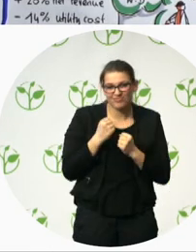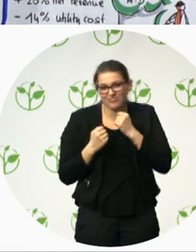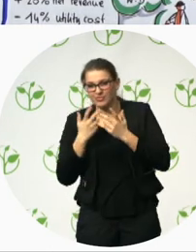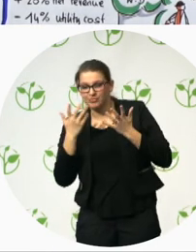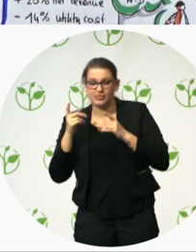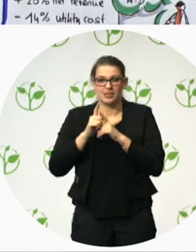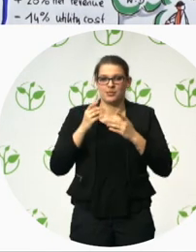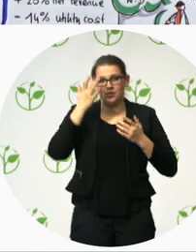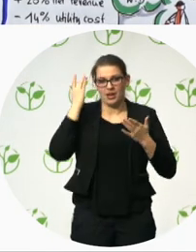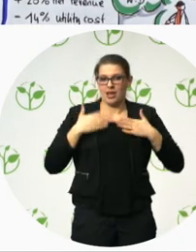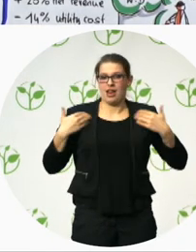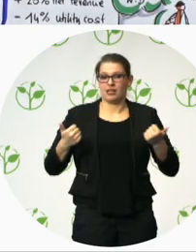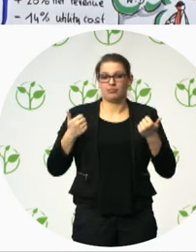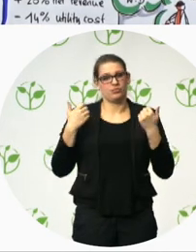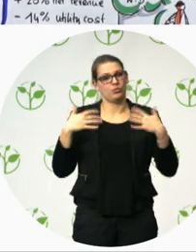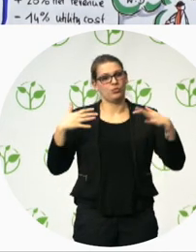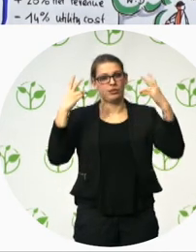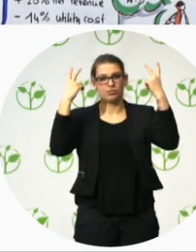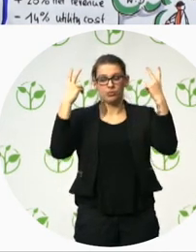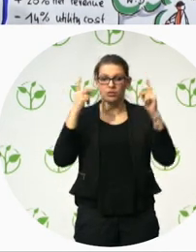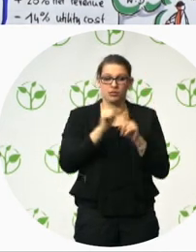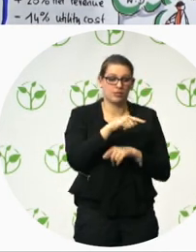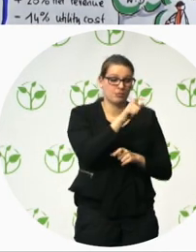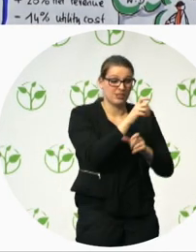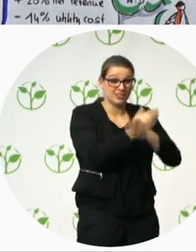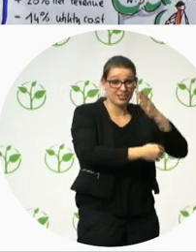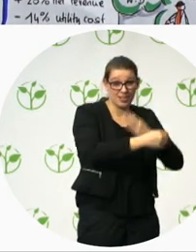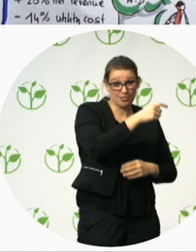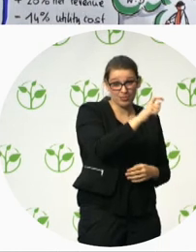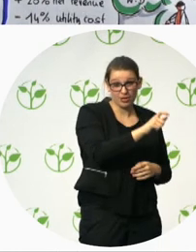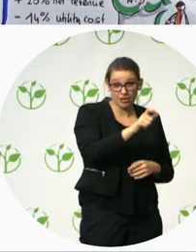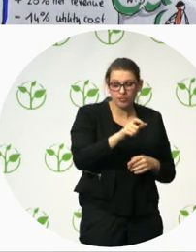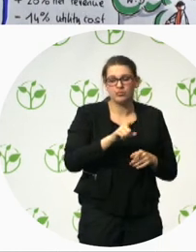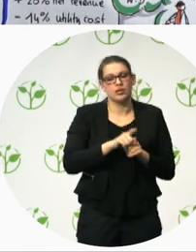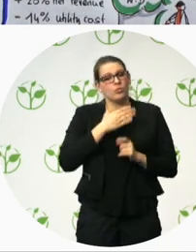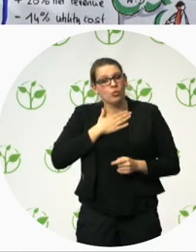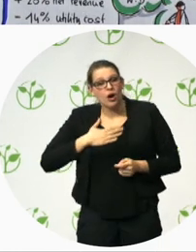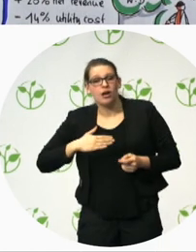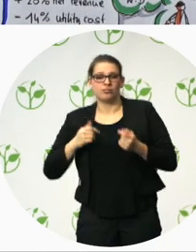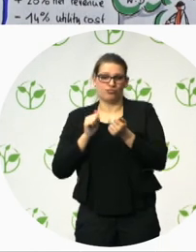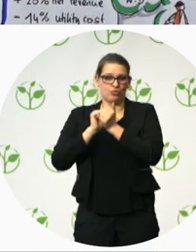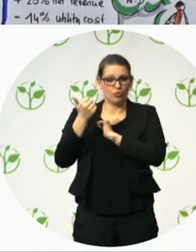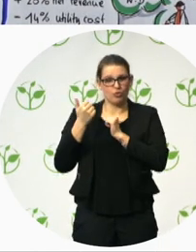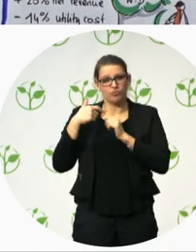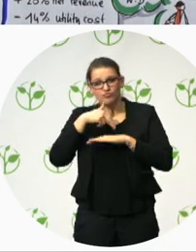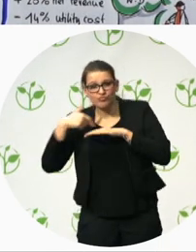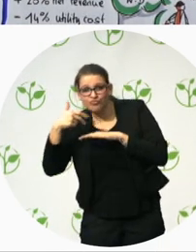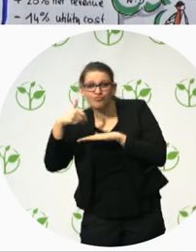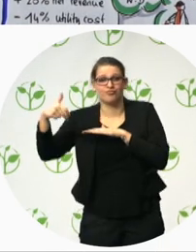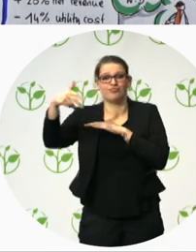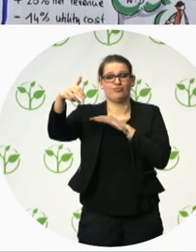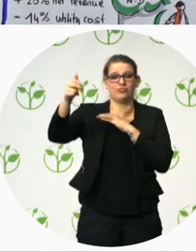must want to do sports. How can we do it if we find attractive places like the Mary Free Bed